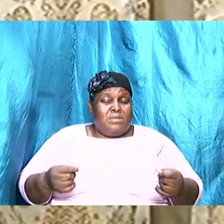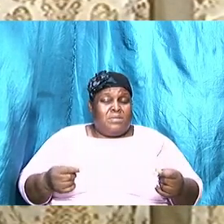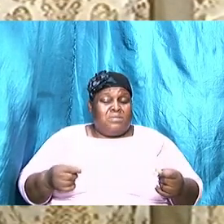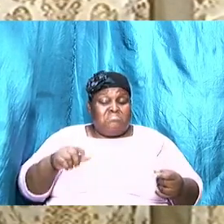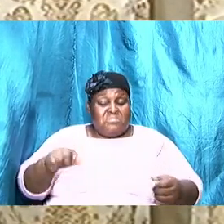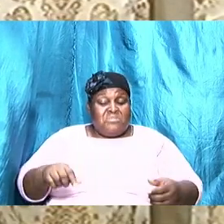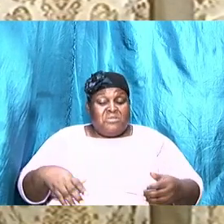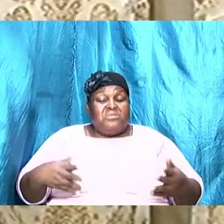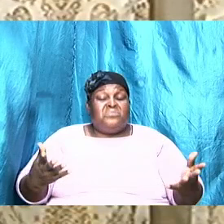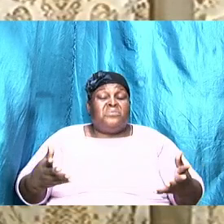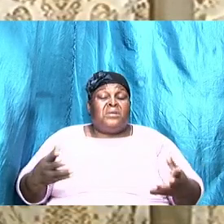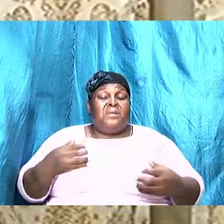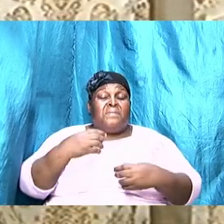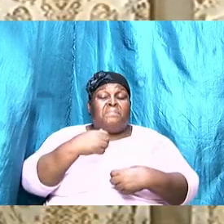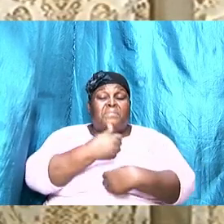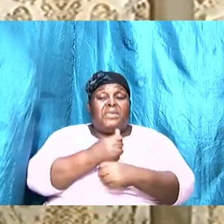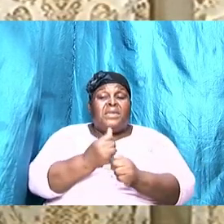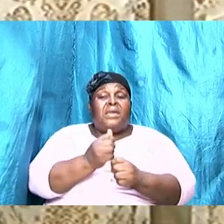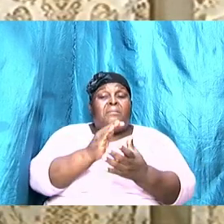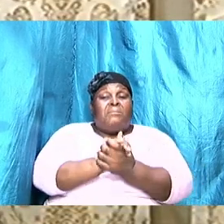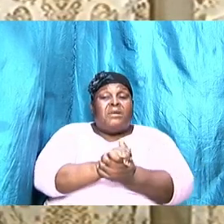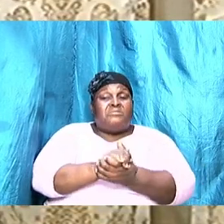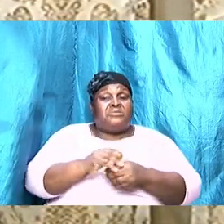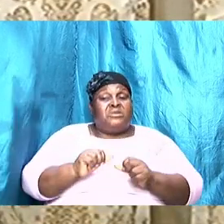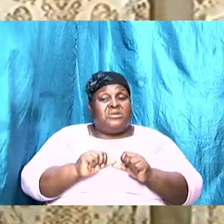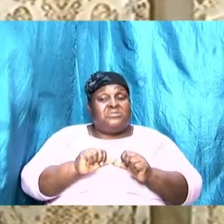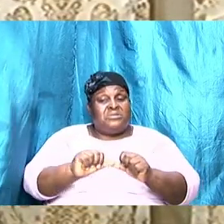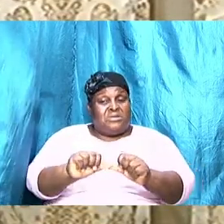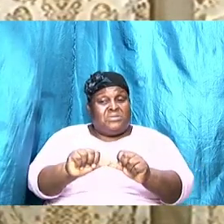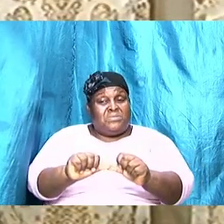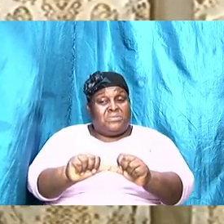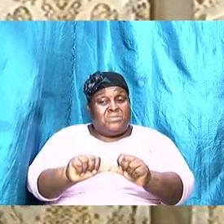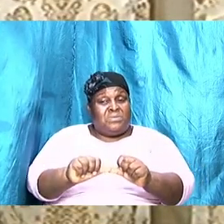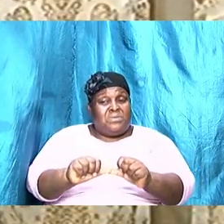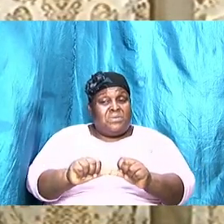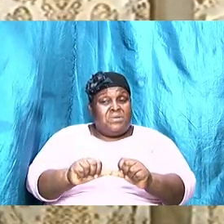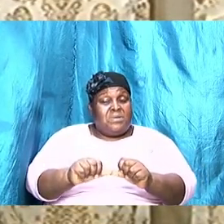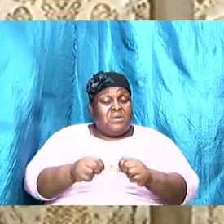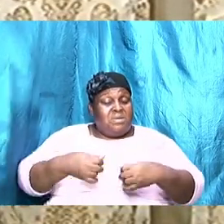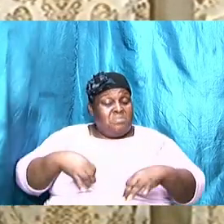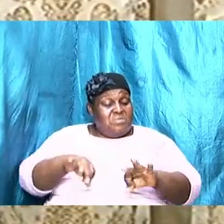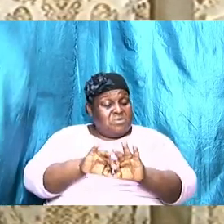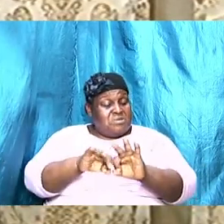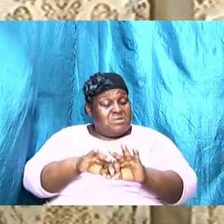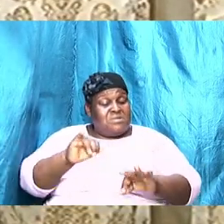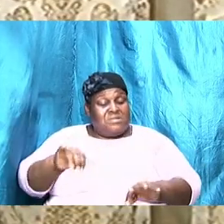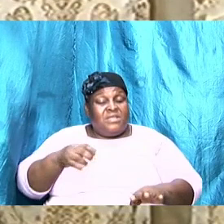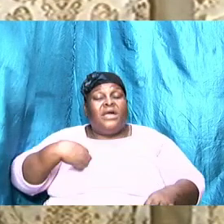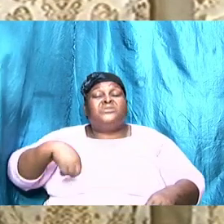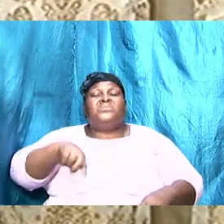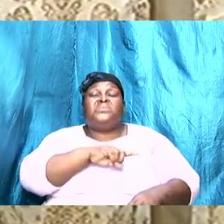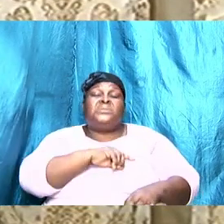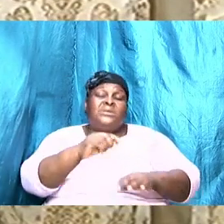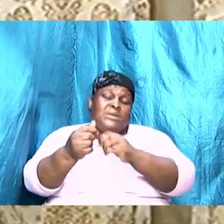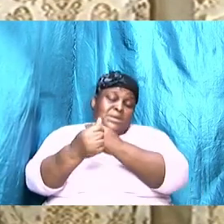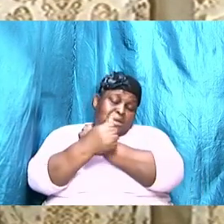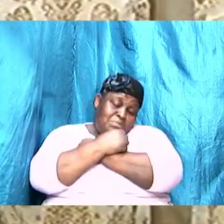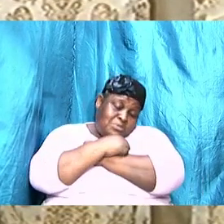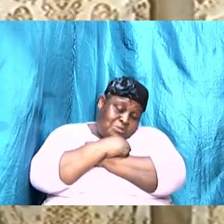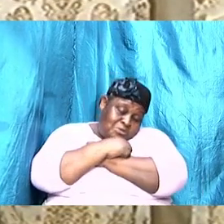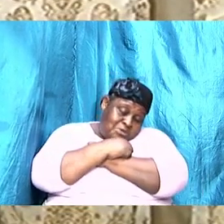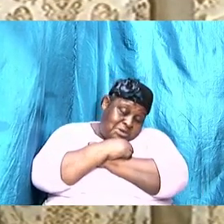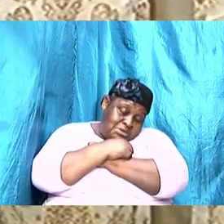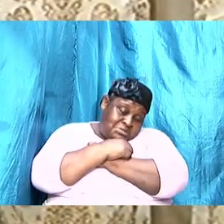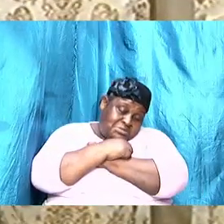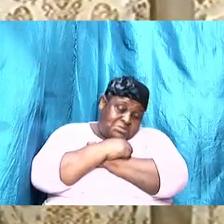on. And it is important that we understand that, that we grasp that, that we embrace that, brothers and